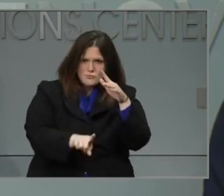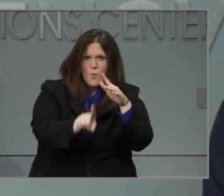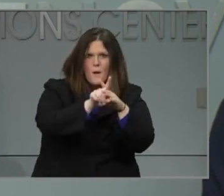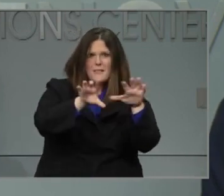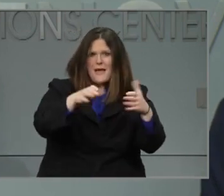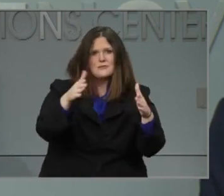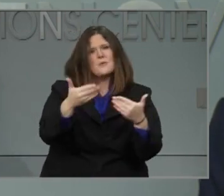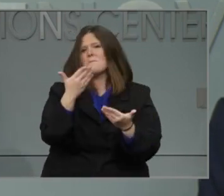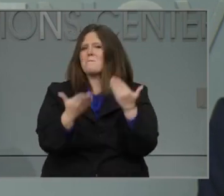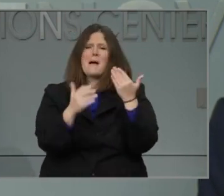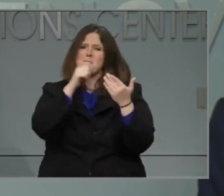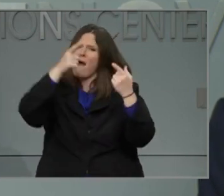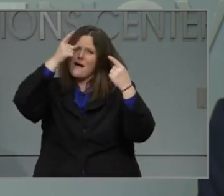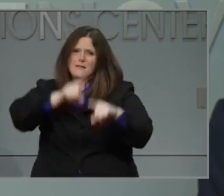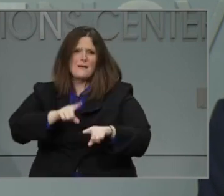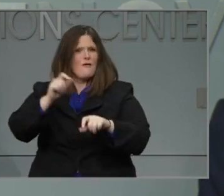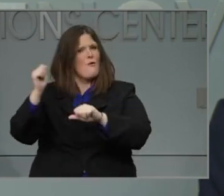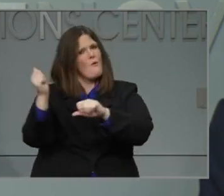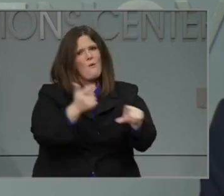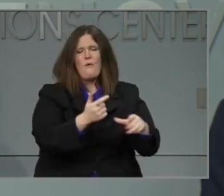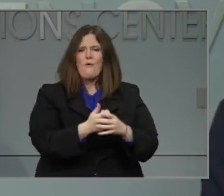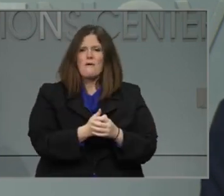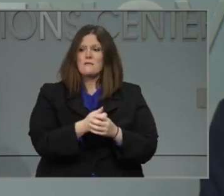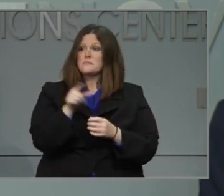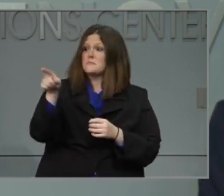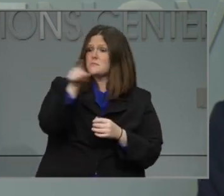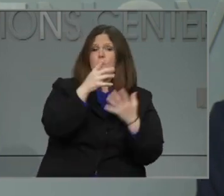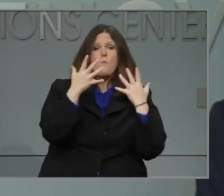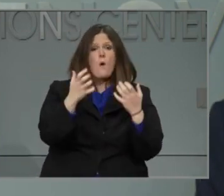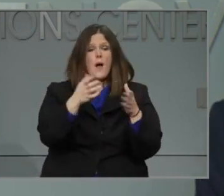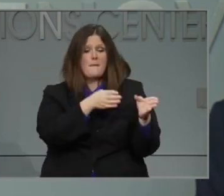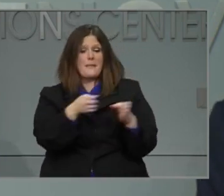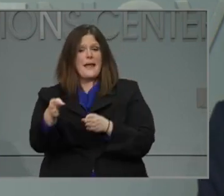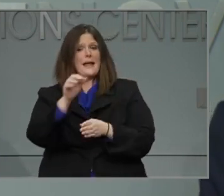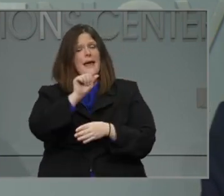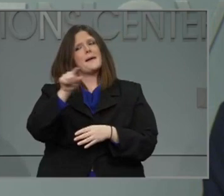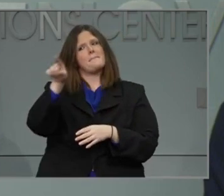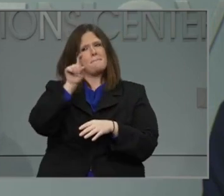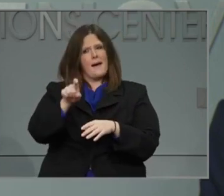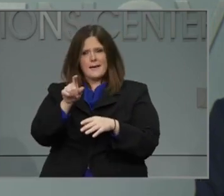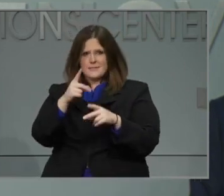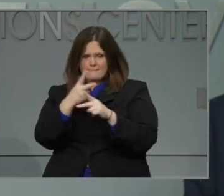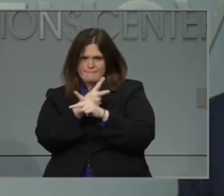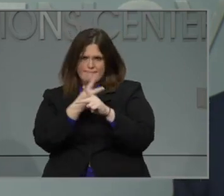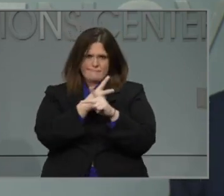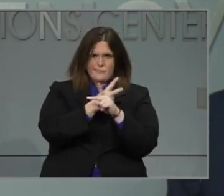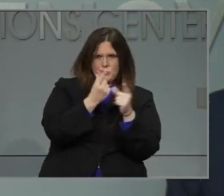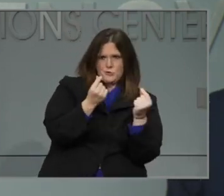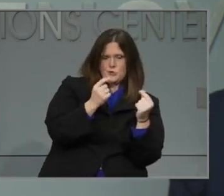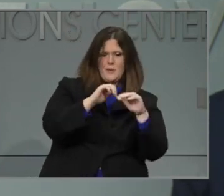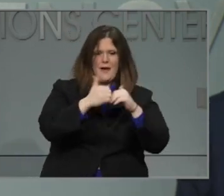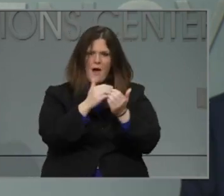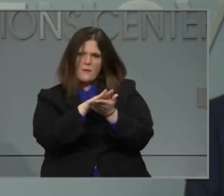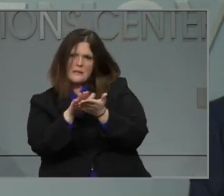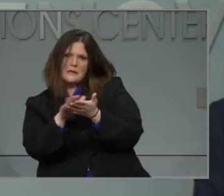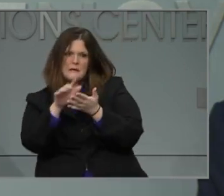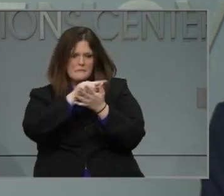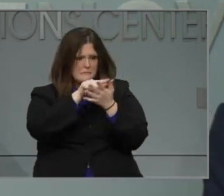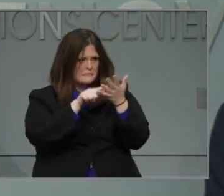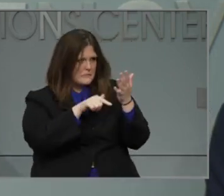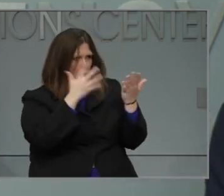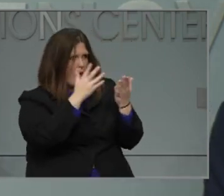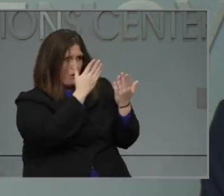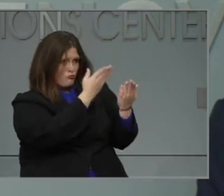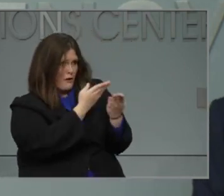move their elementary schools to Plan A will need time to prepare so that they can meet the strong health and safety guidelines that are required.